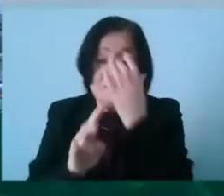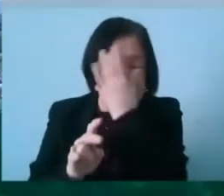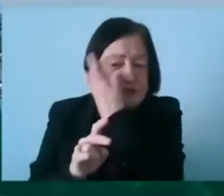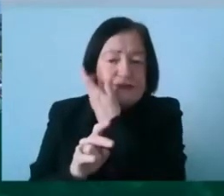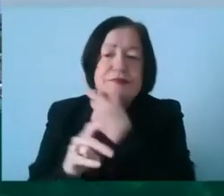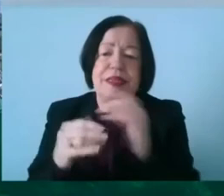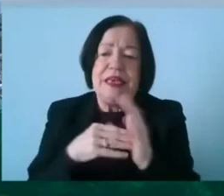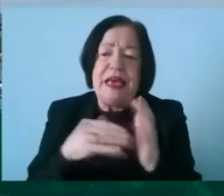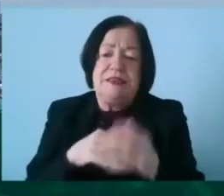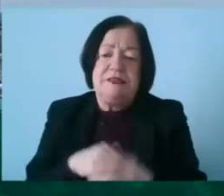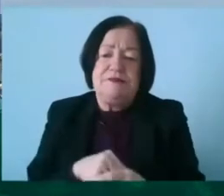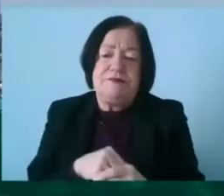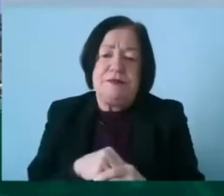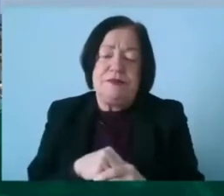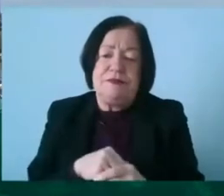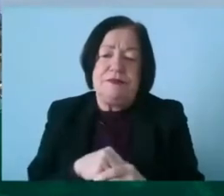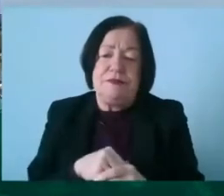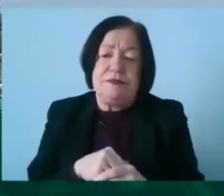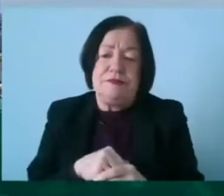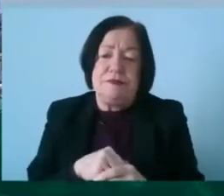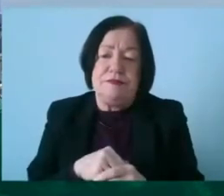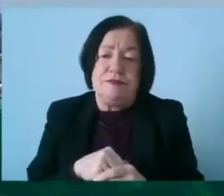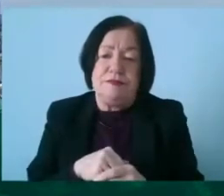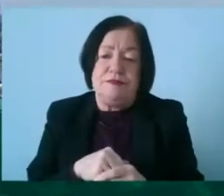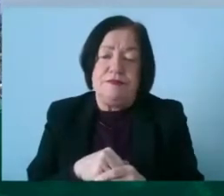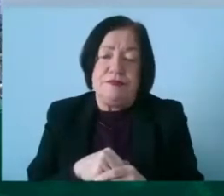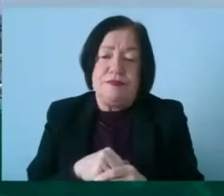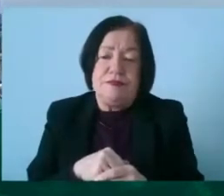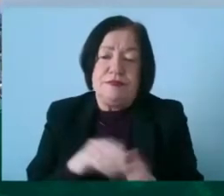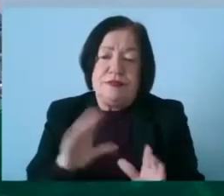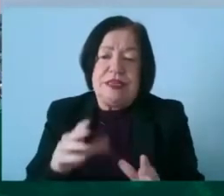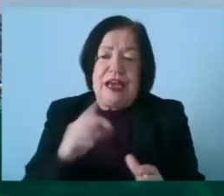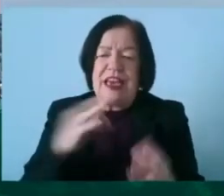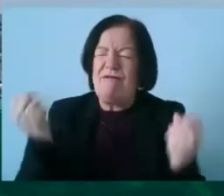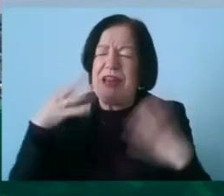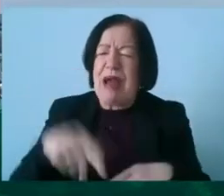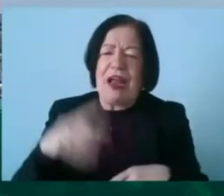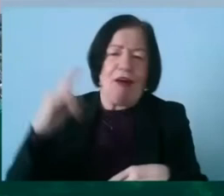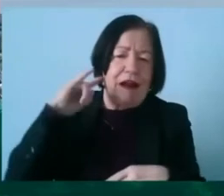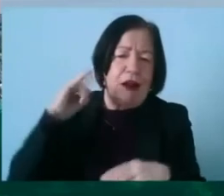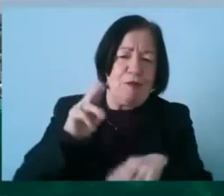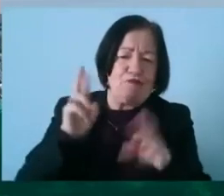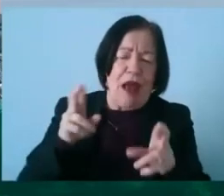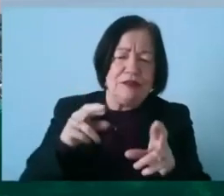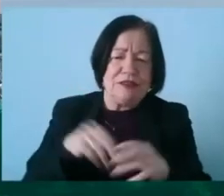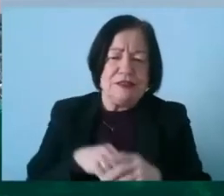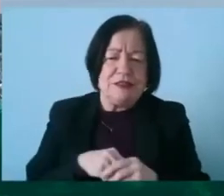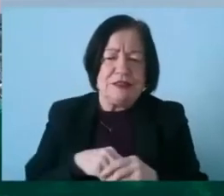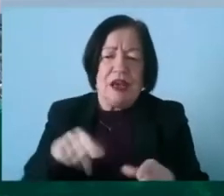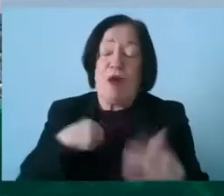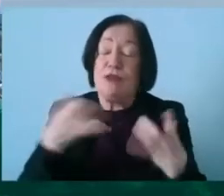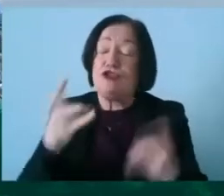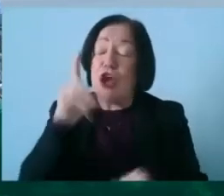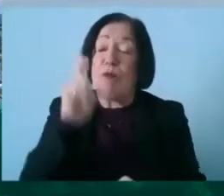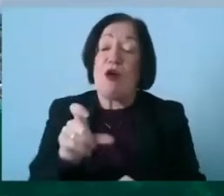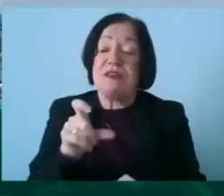i i i i am getting a wee bit of feedback here uh i am a chair person of